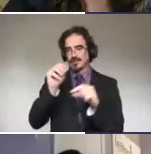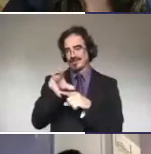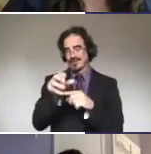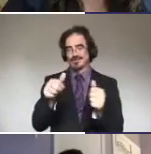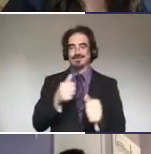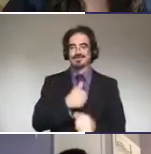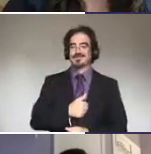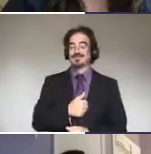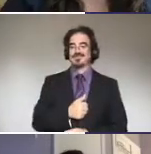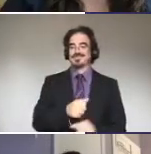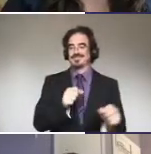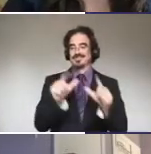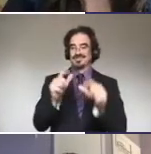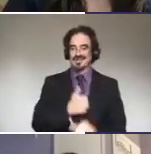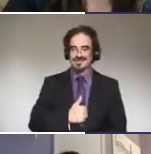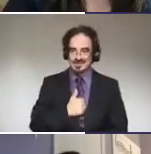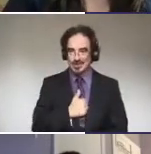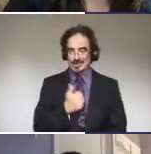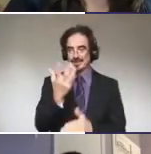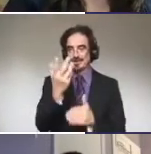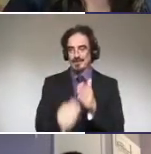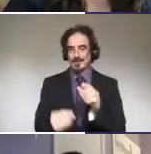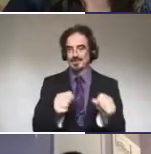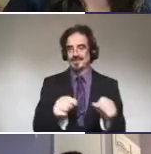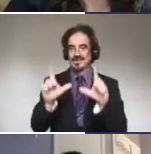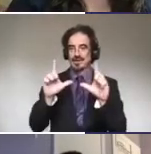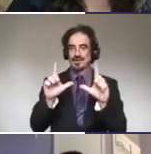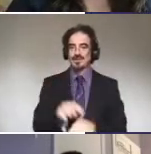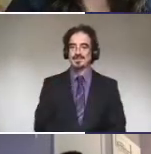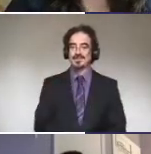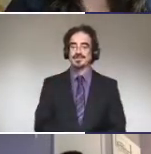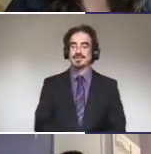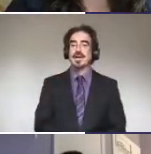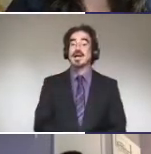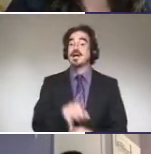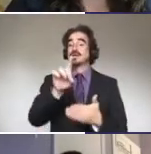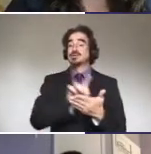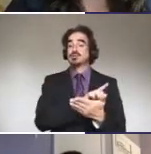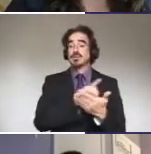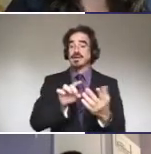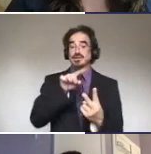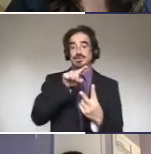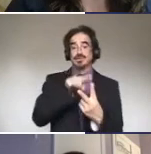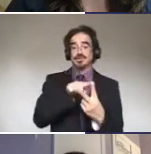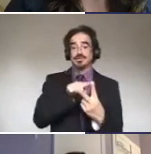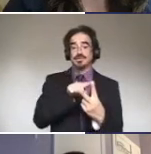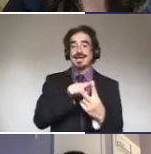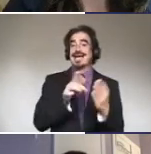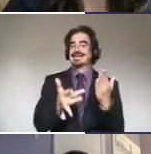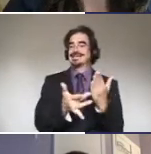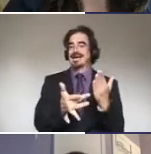Okay. I'm sorry. The, um, discrimination is in the technical standards,